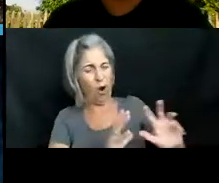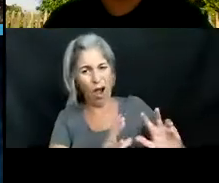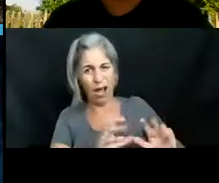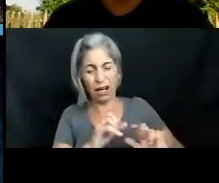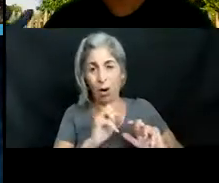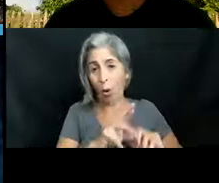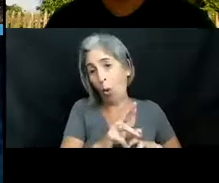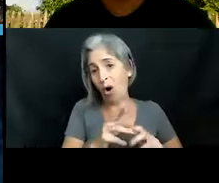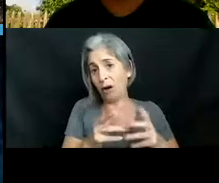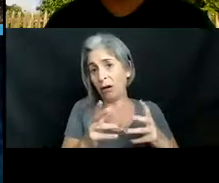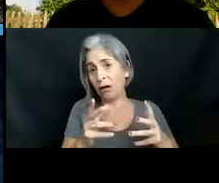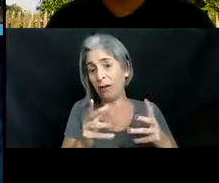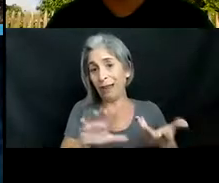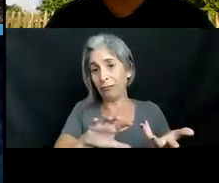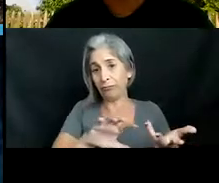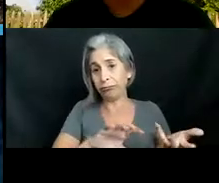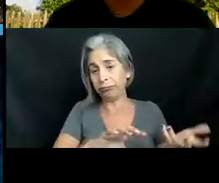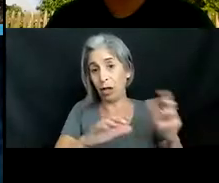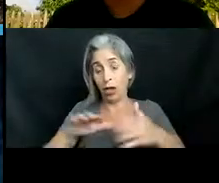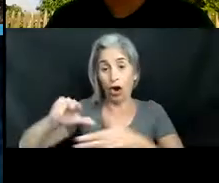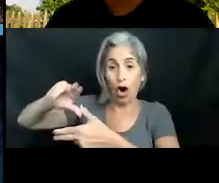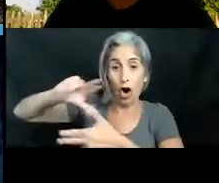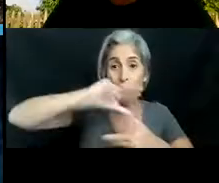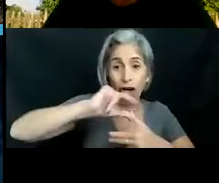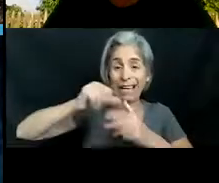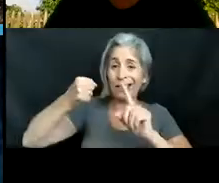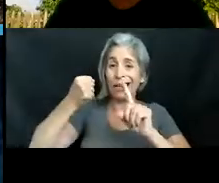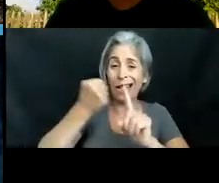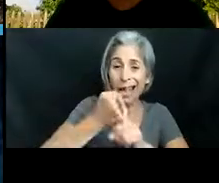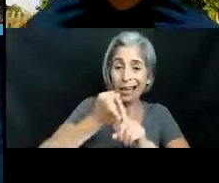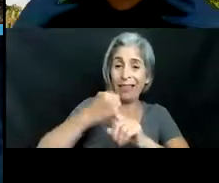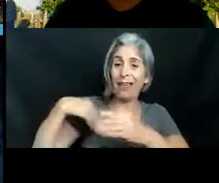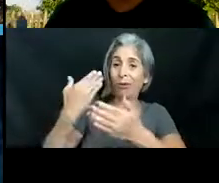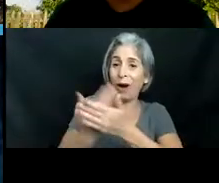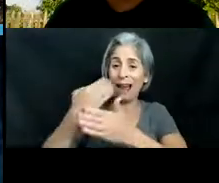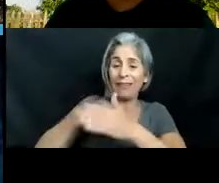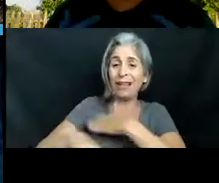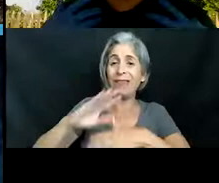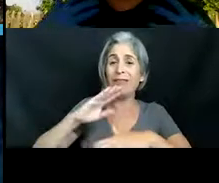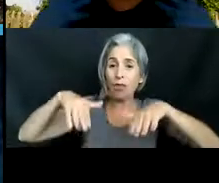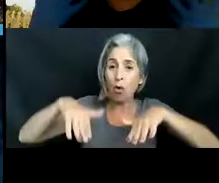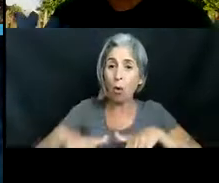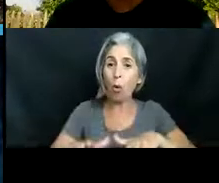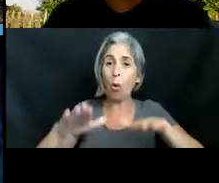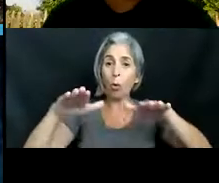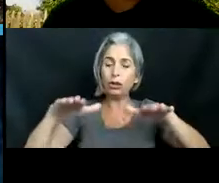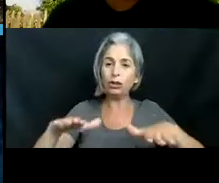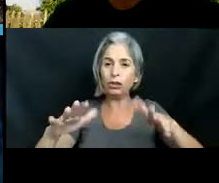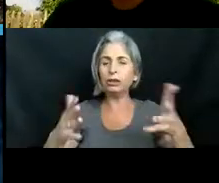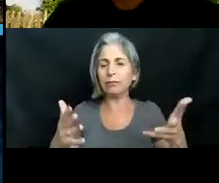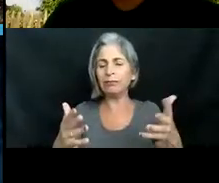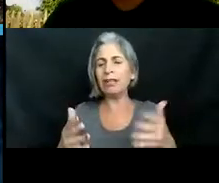get uh washed out during hurricanes and they end up in our oceans where they thrive and they become invasive